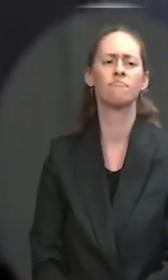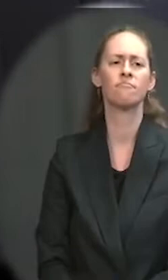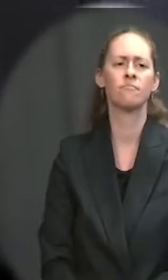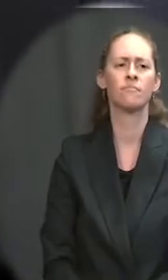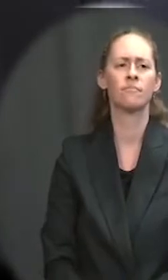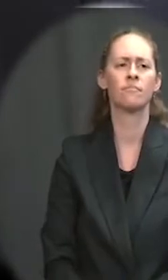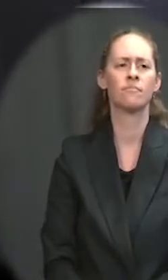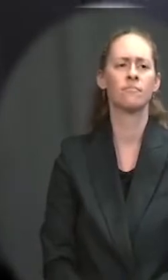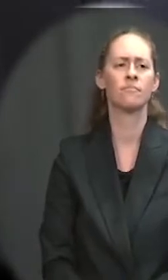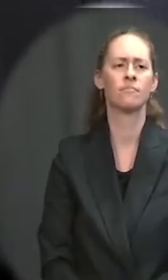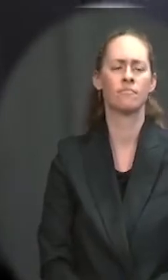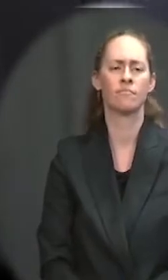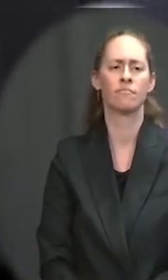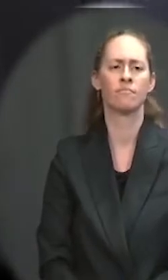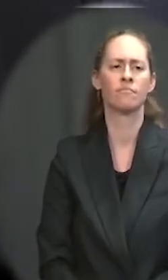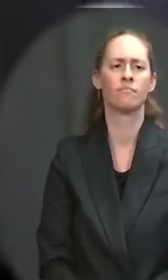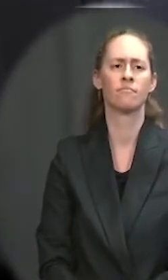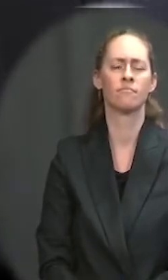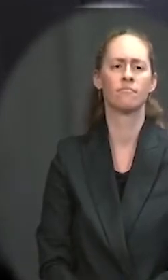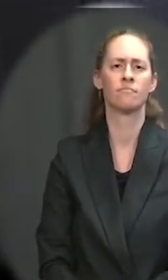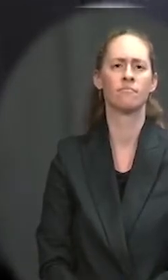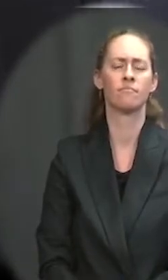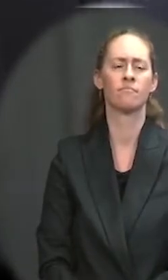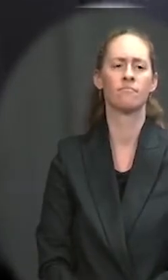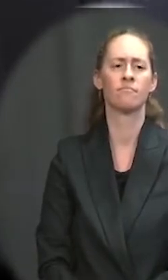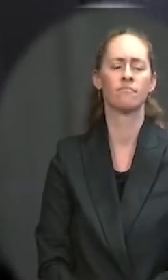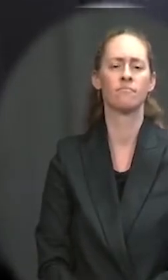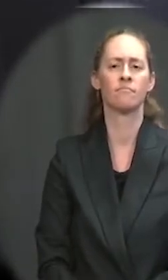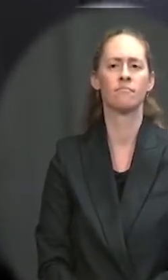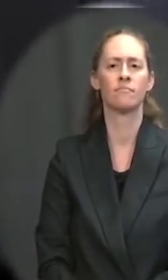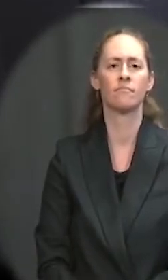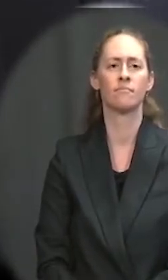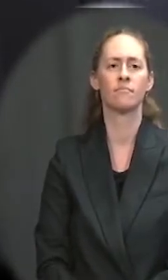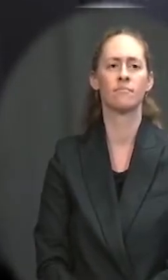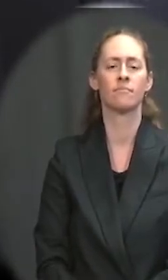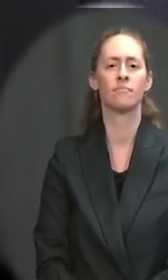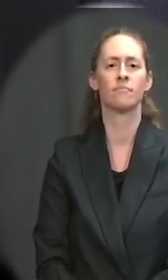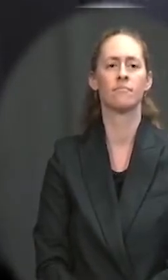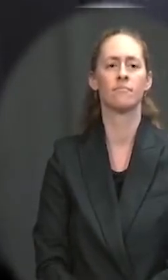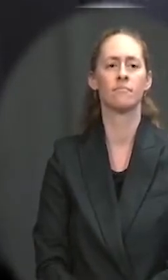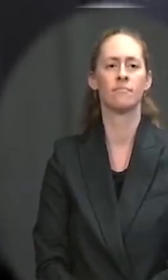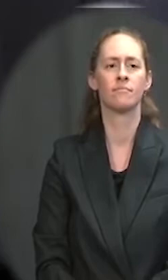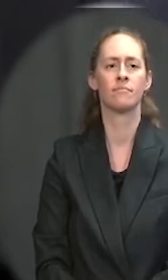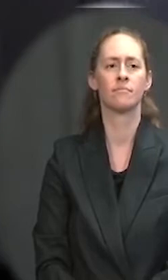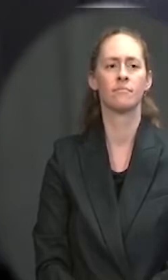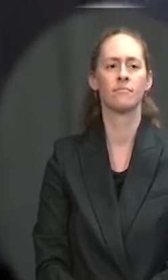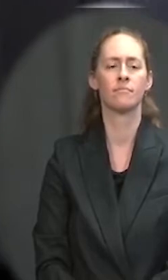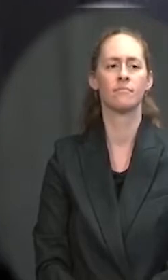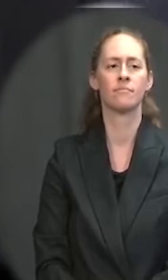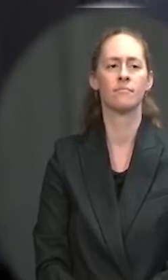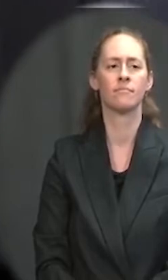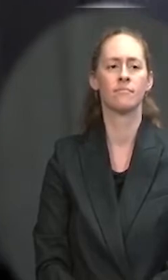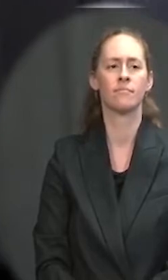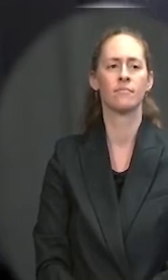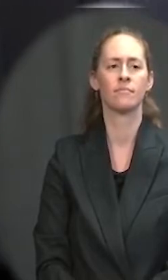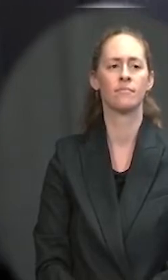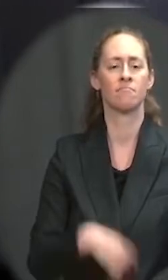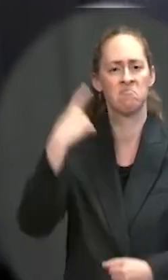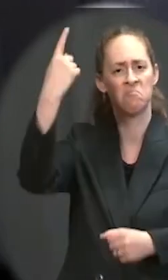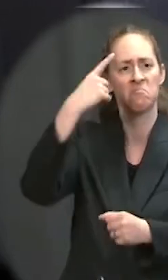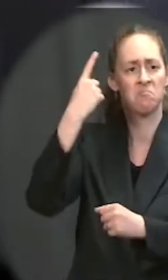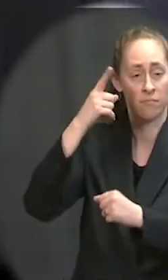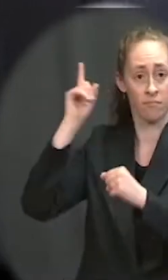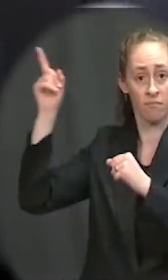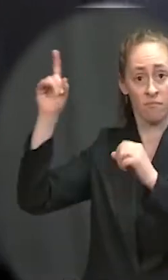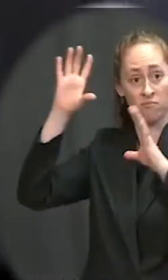expressed his favor for waiving these so countries would be able to mass-produce these vaccines once they were ready. Of course, that was when they were not